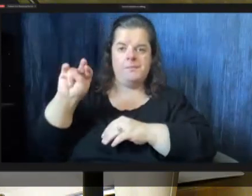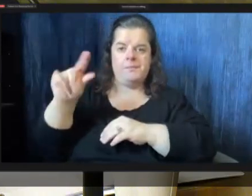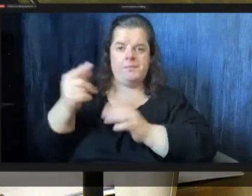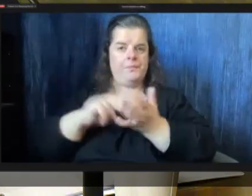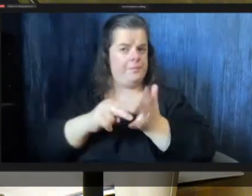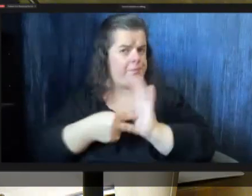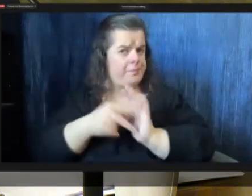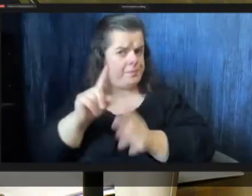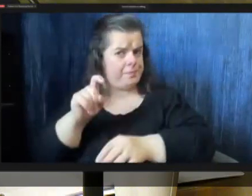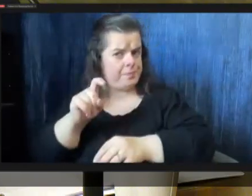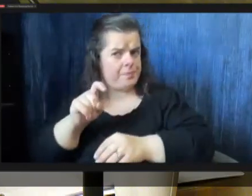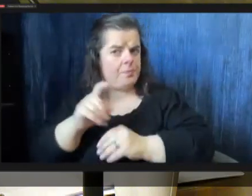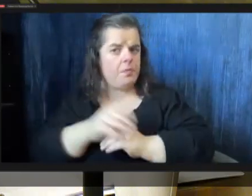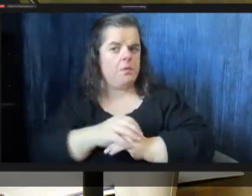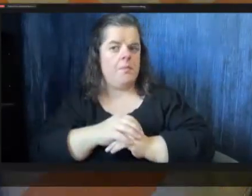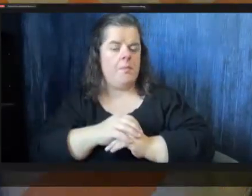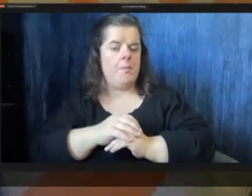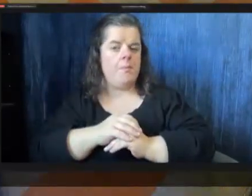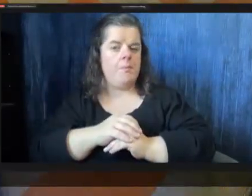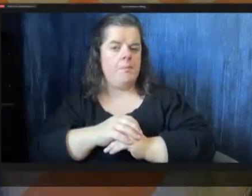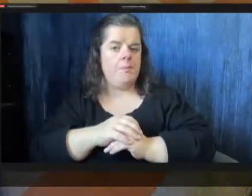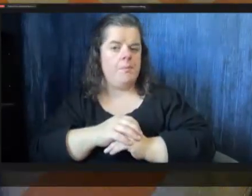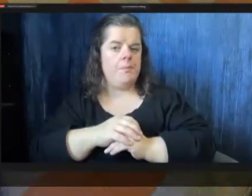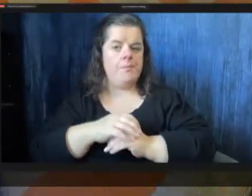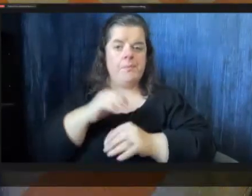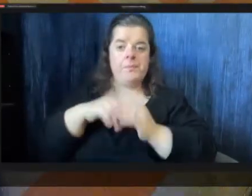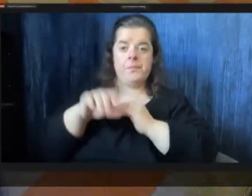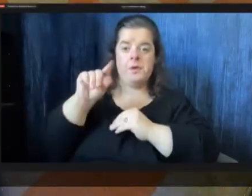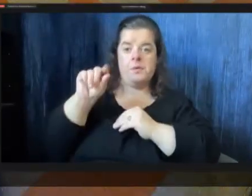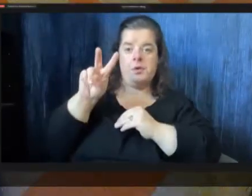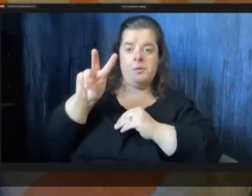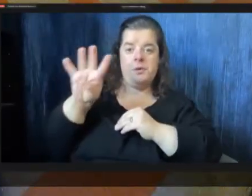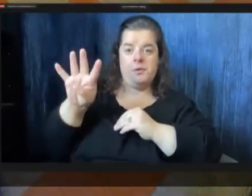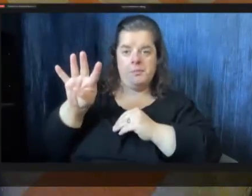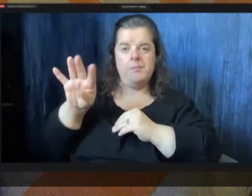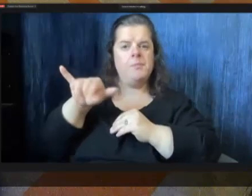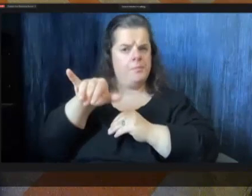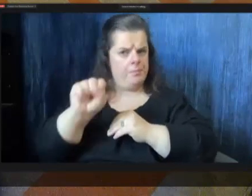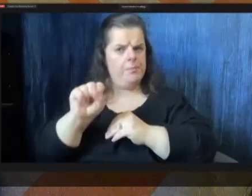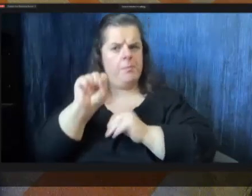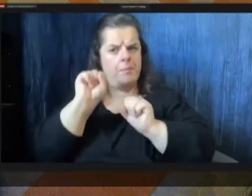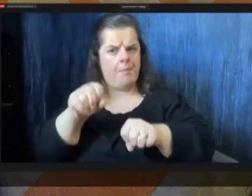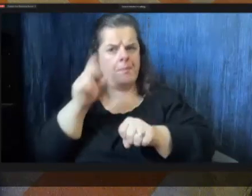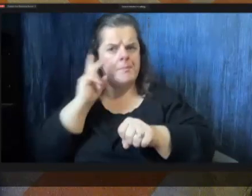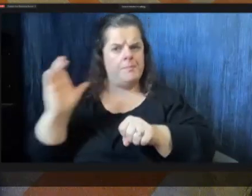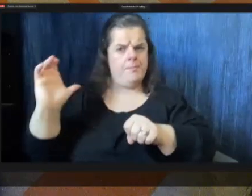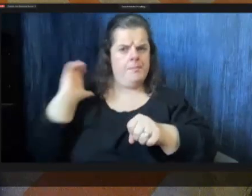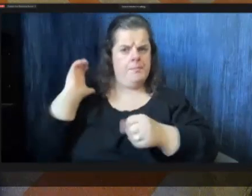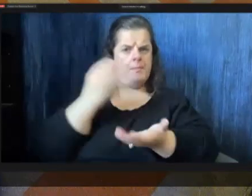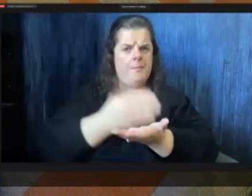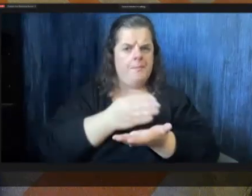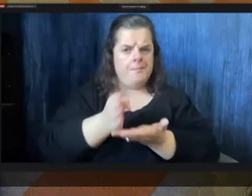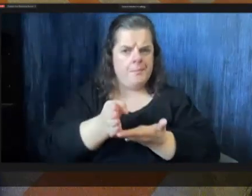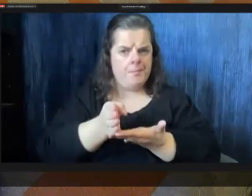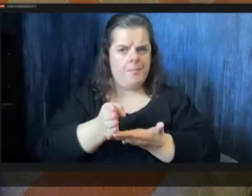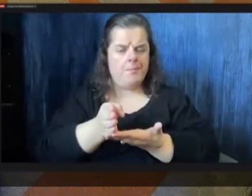like in in in 2024 it'll be yeah you can see in the capital budget um